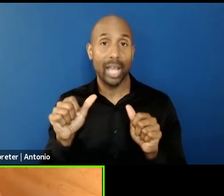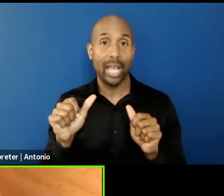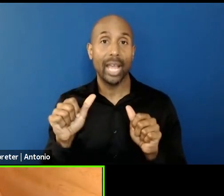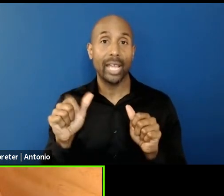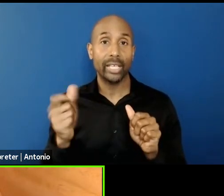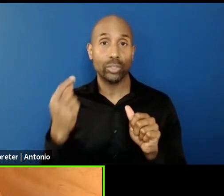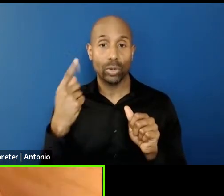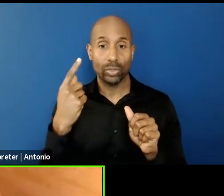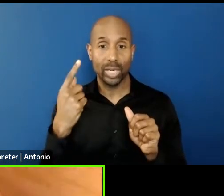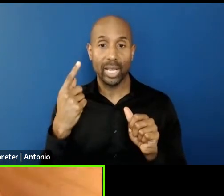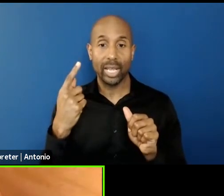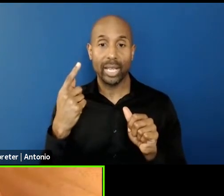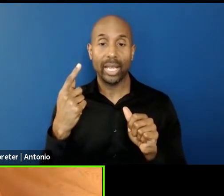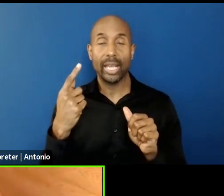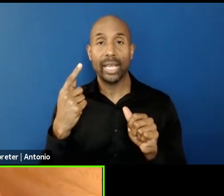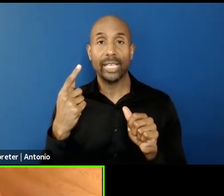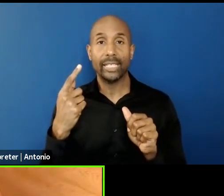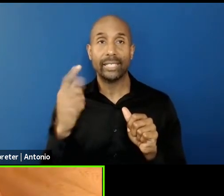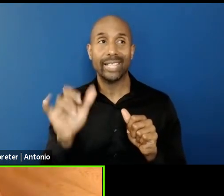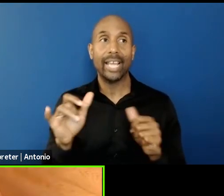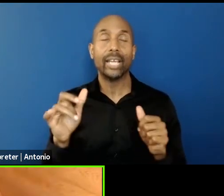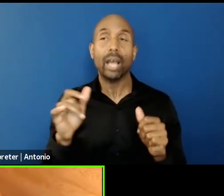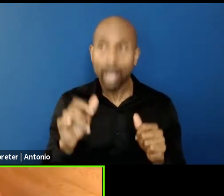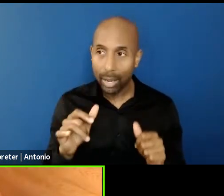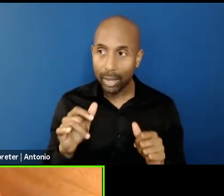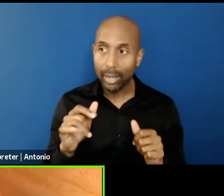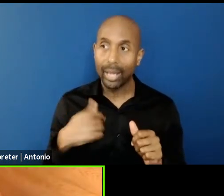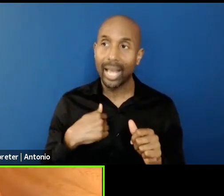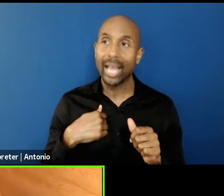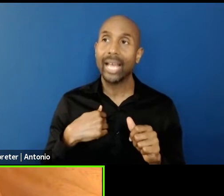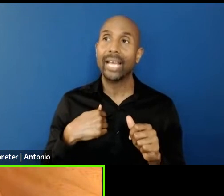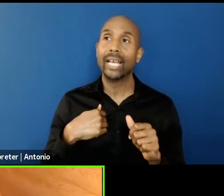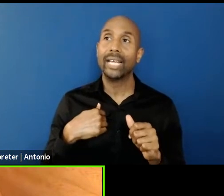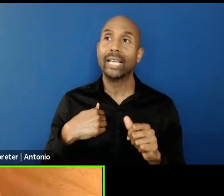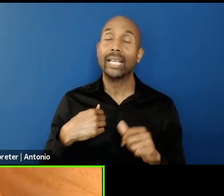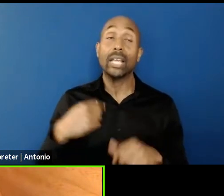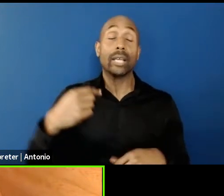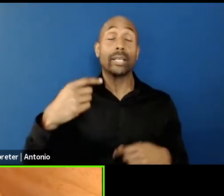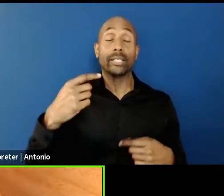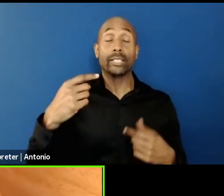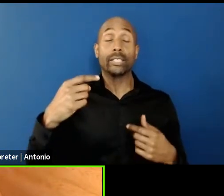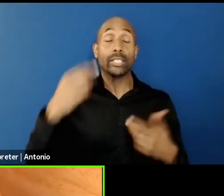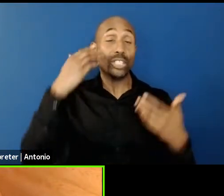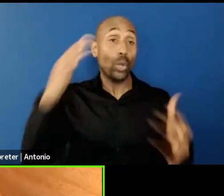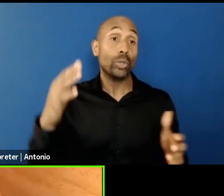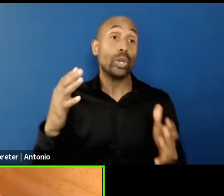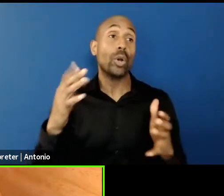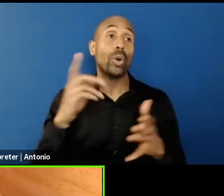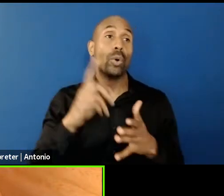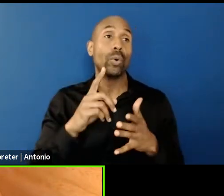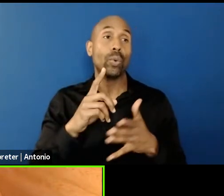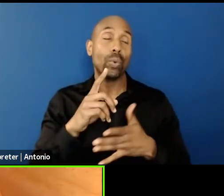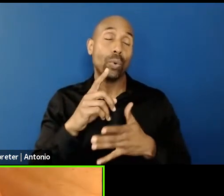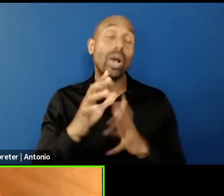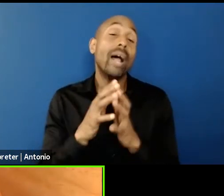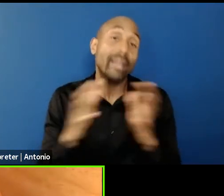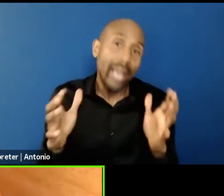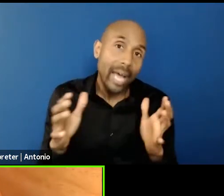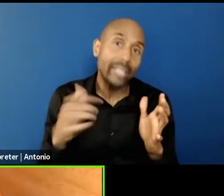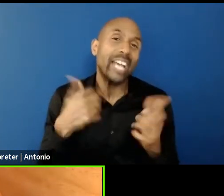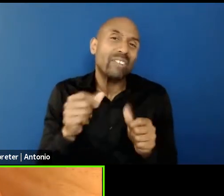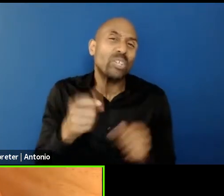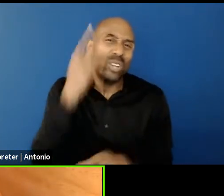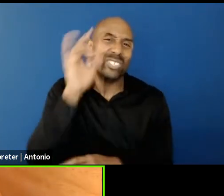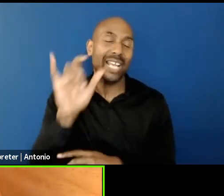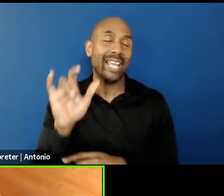understand my lack of knowledge more, but not like to use the culture in the world. I think it's like in